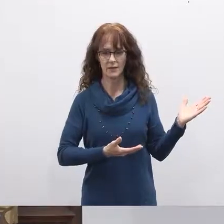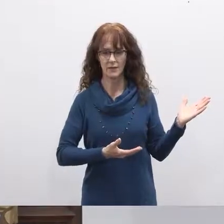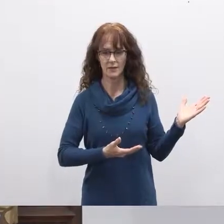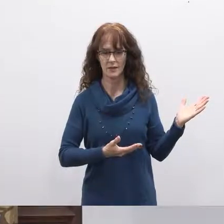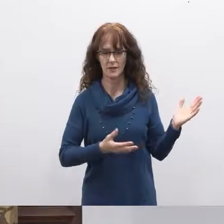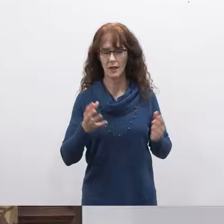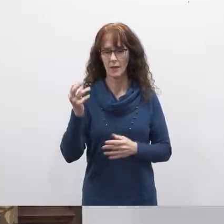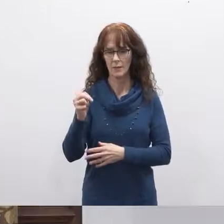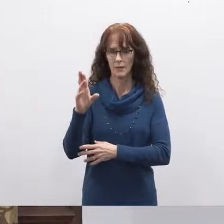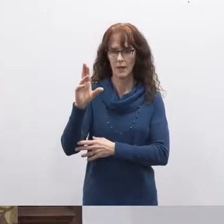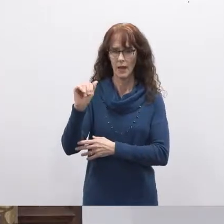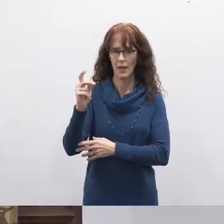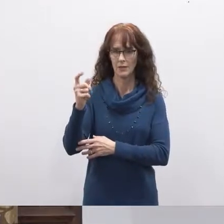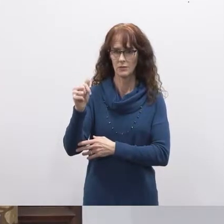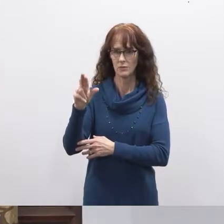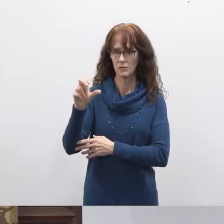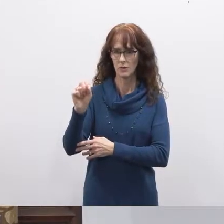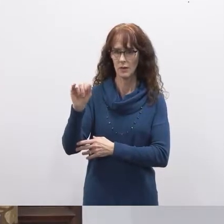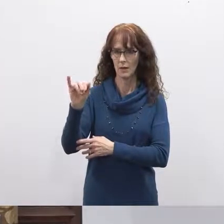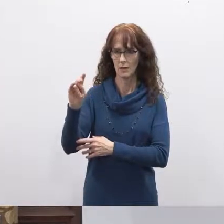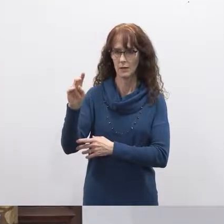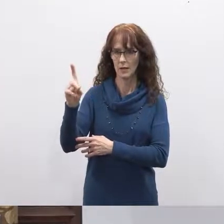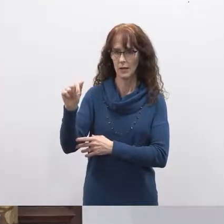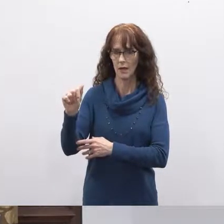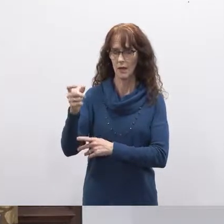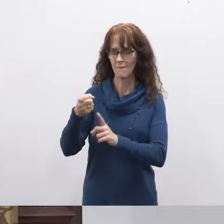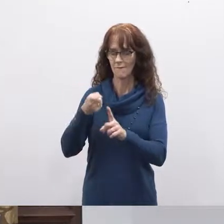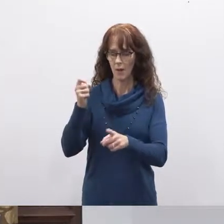mr andrew inda from mcbride